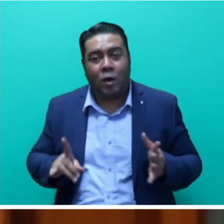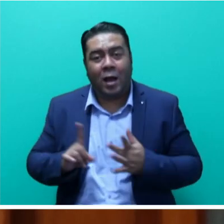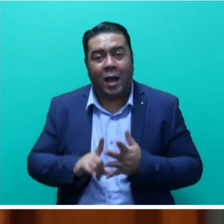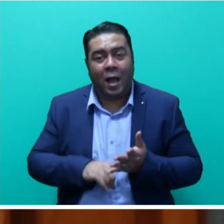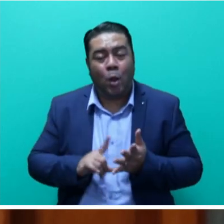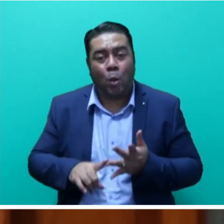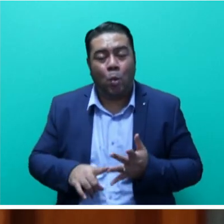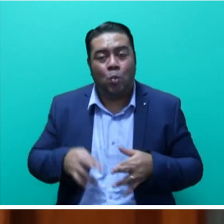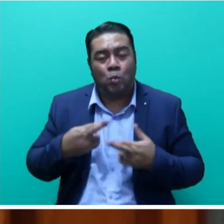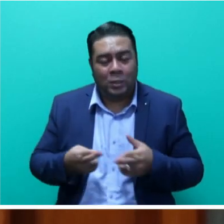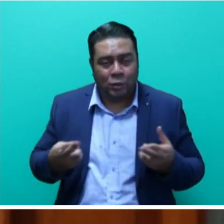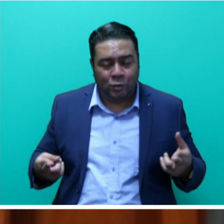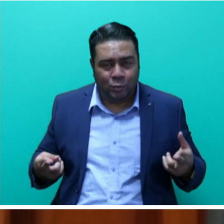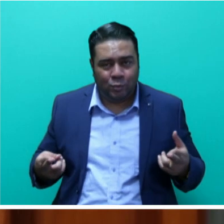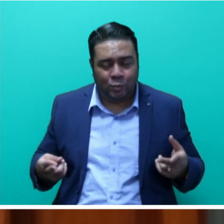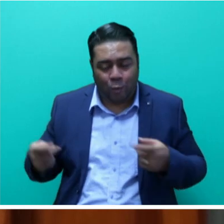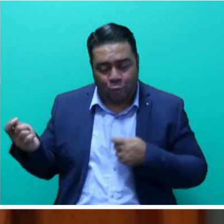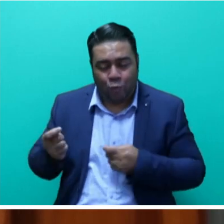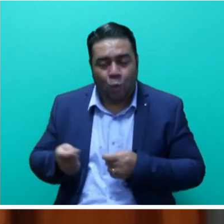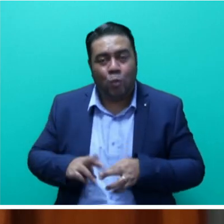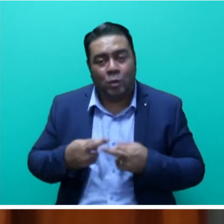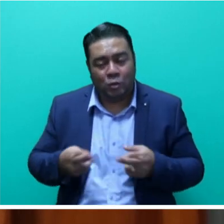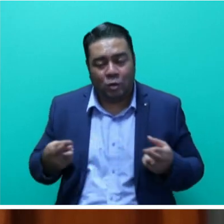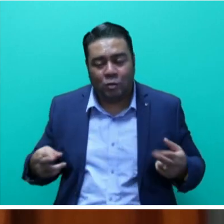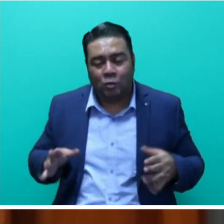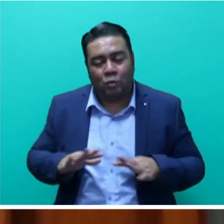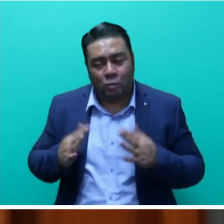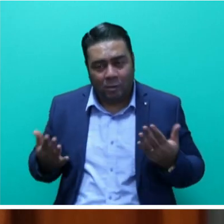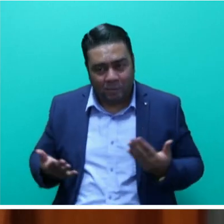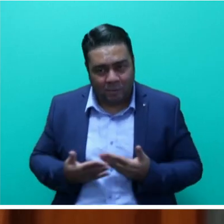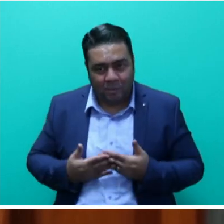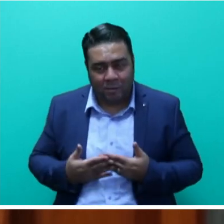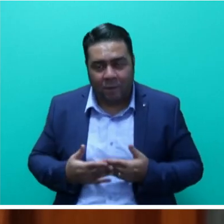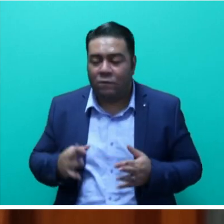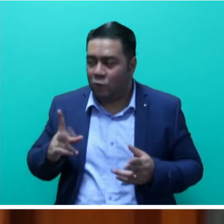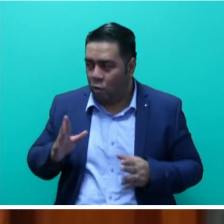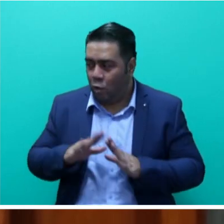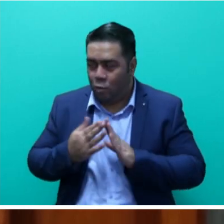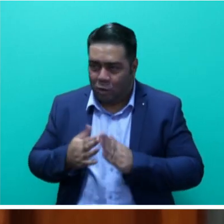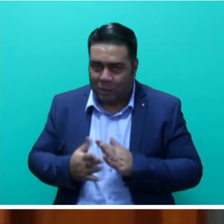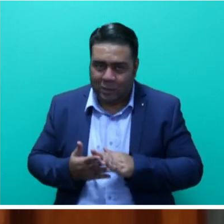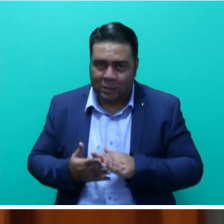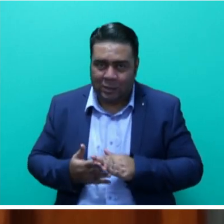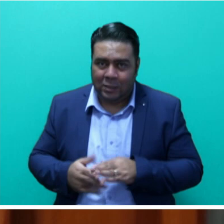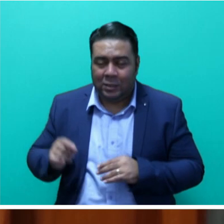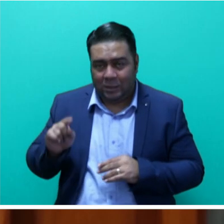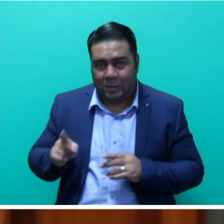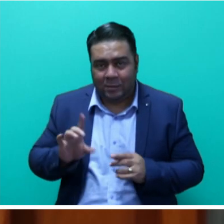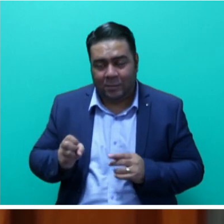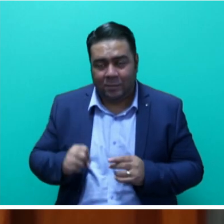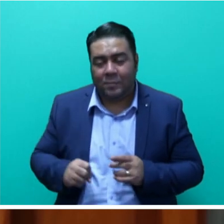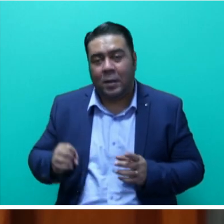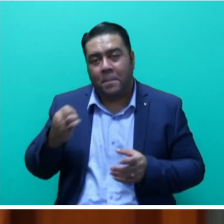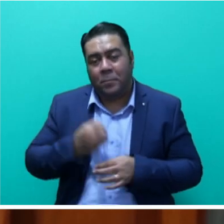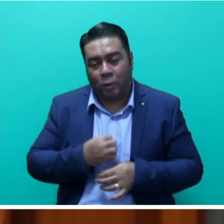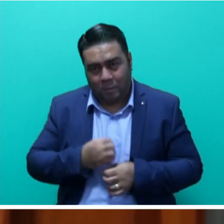pooled resources together, and derive economic returns for the communities. They are, of course, a source of employment